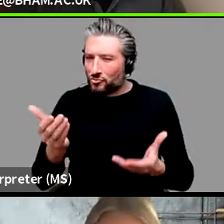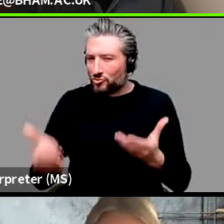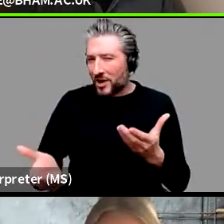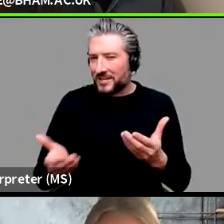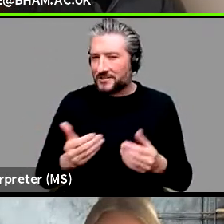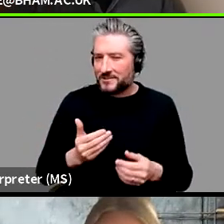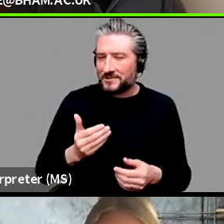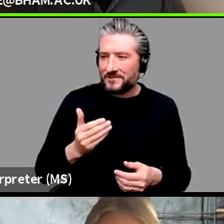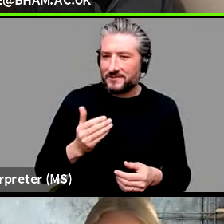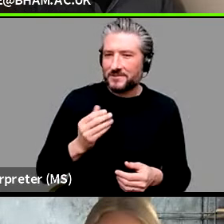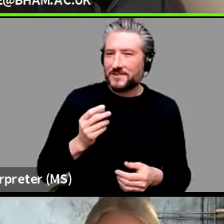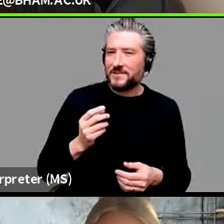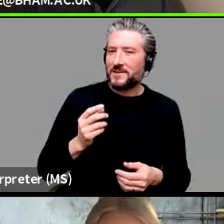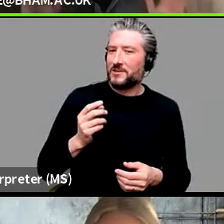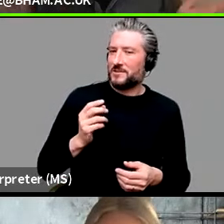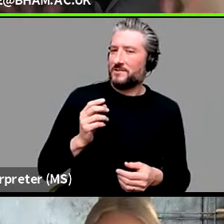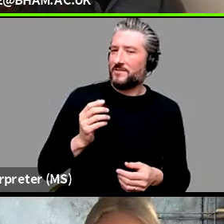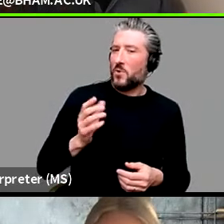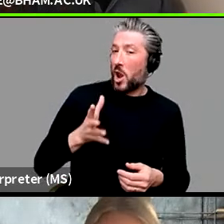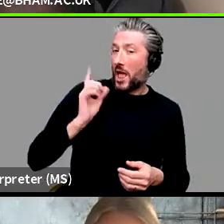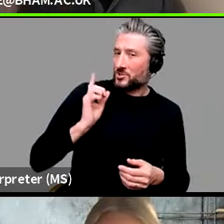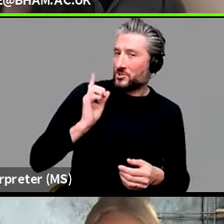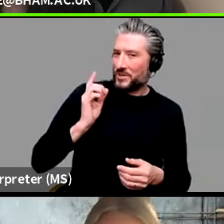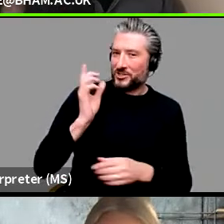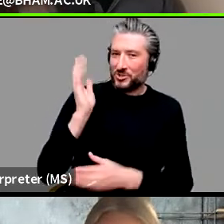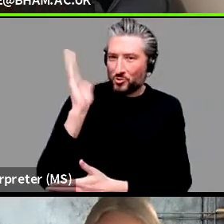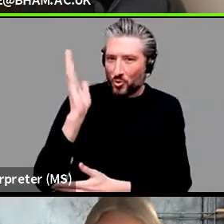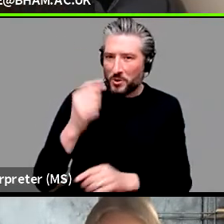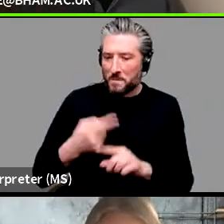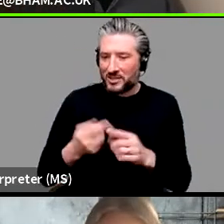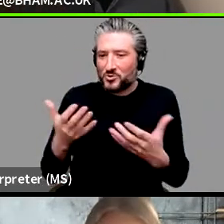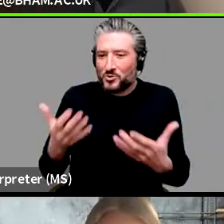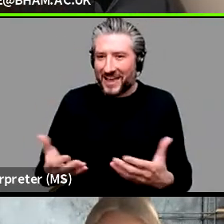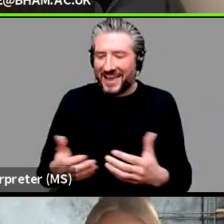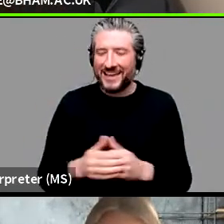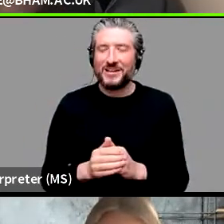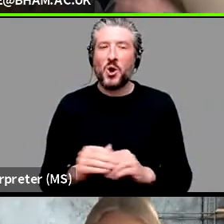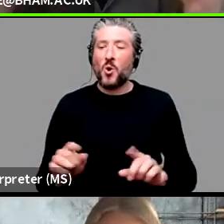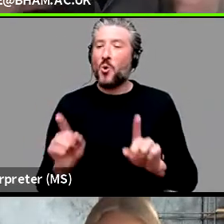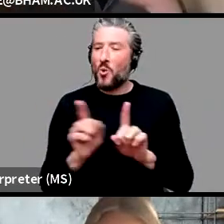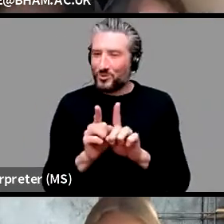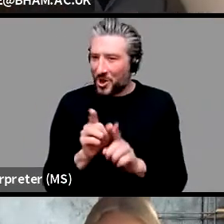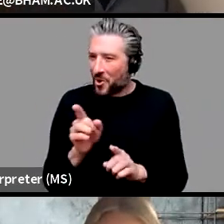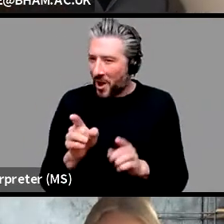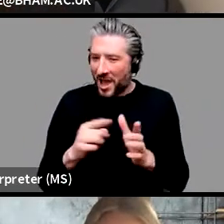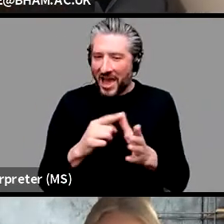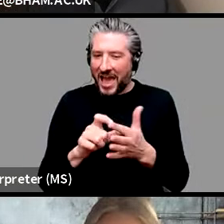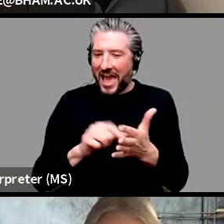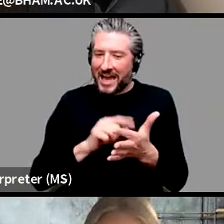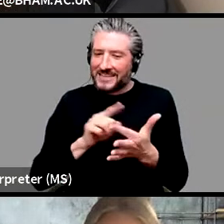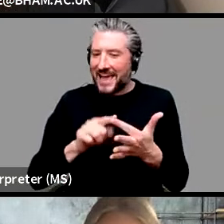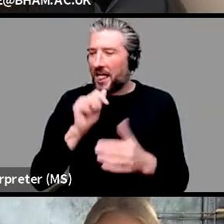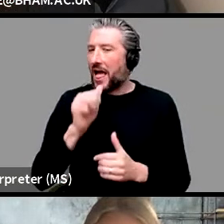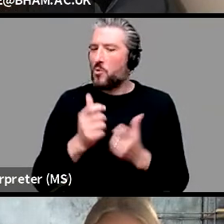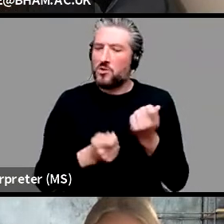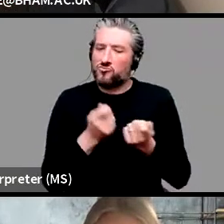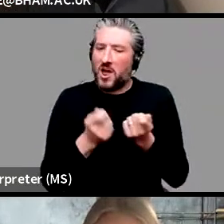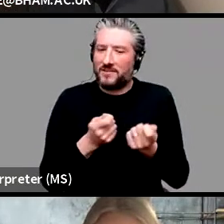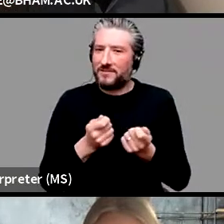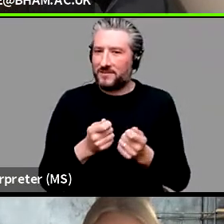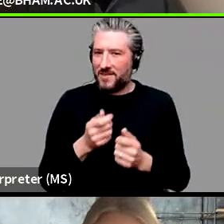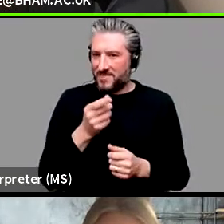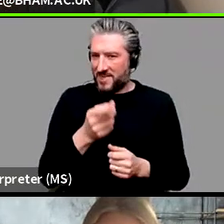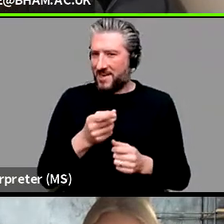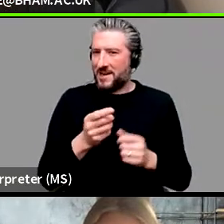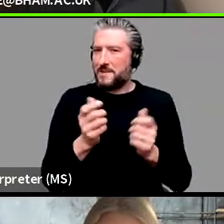these same points for next week. And, um, Adele, I'll be running you the maps there for you on the, uh. Oh, that's terrific. Okay. Terrific. Okay.